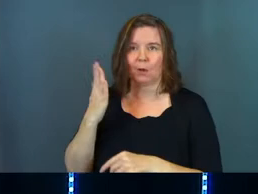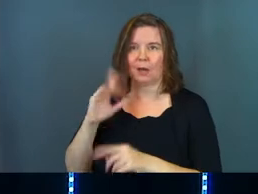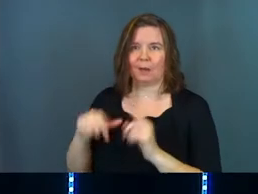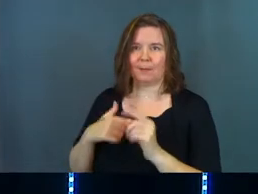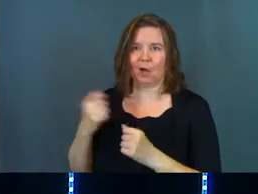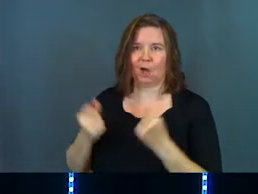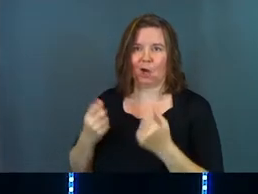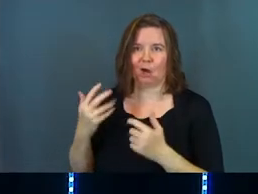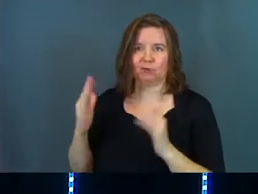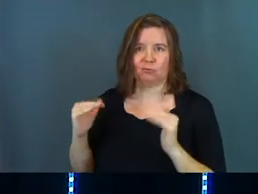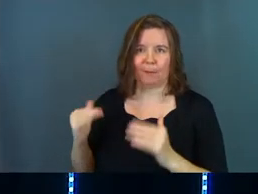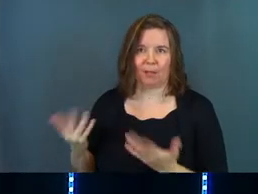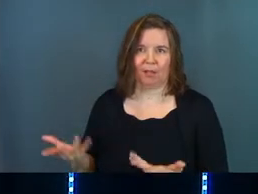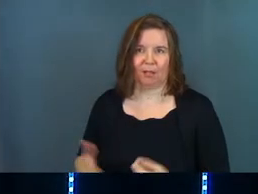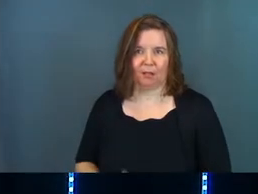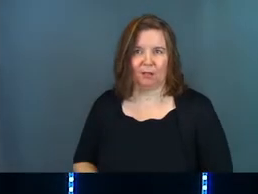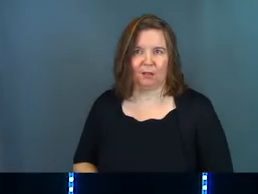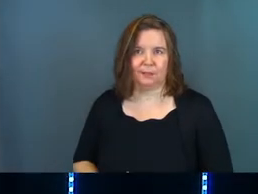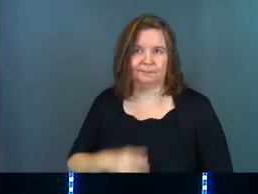to God about car trouble.